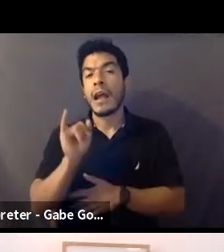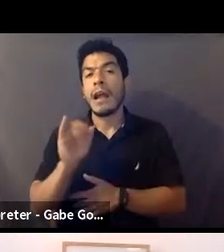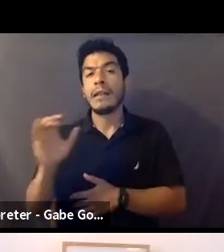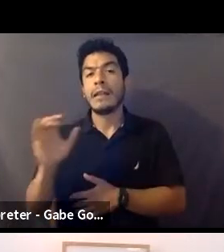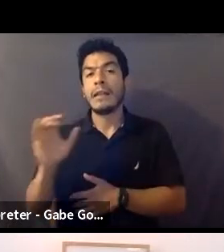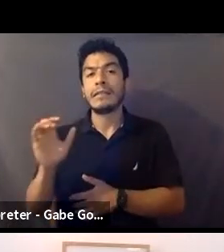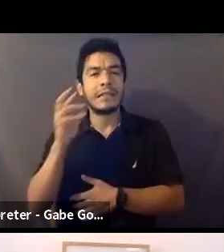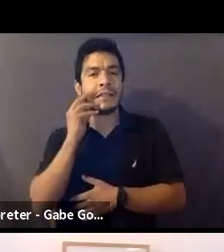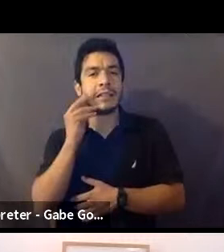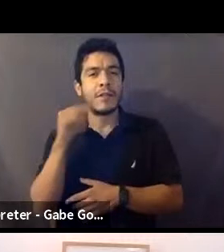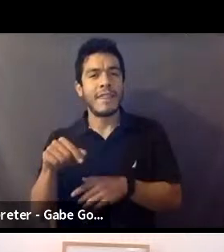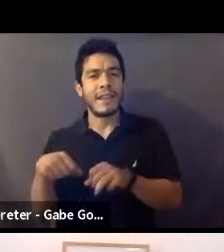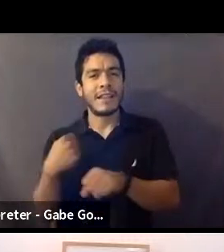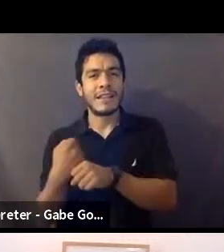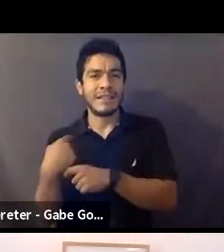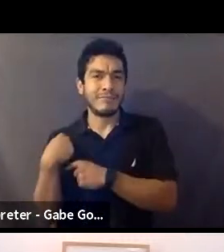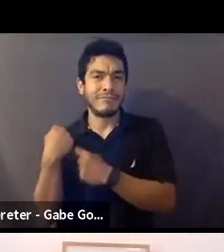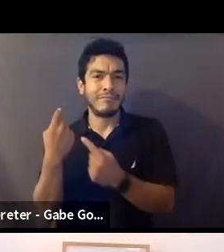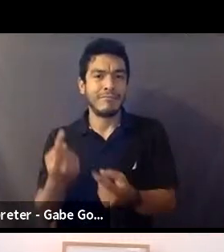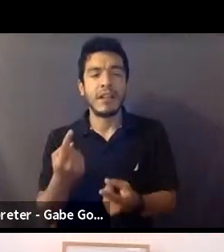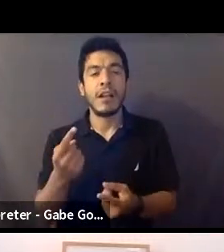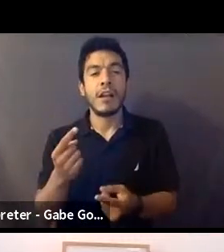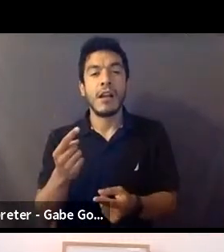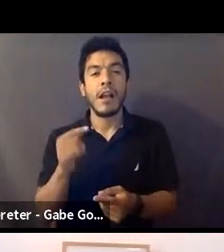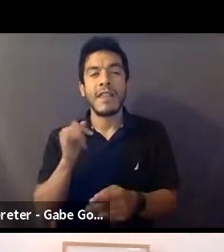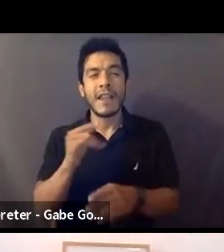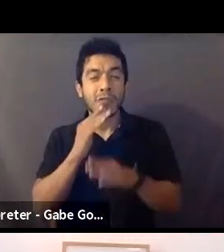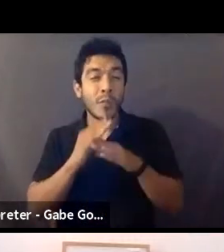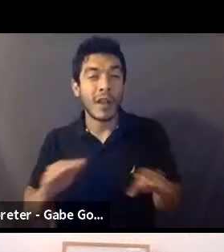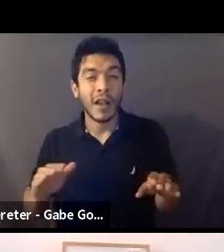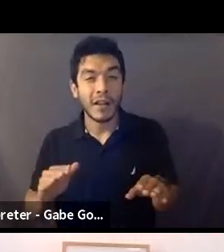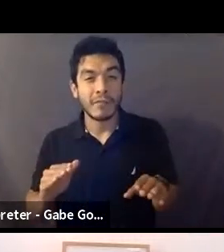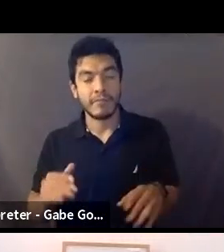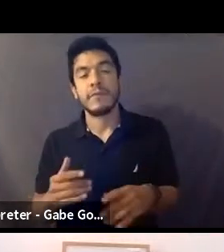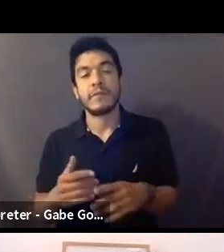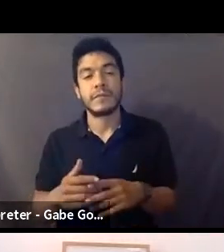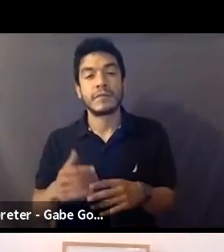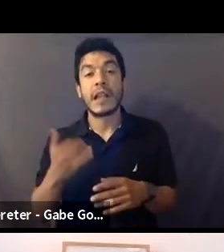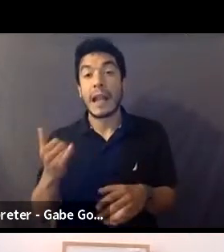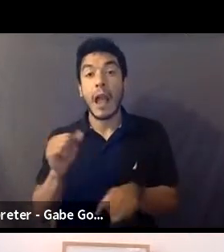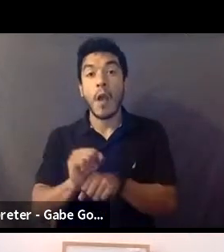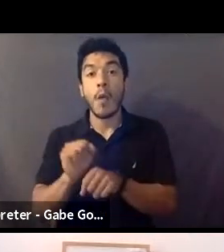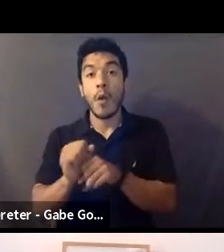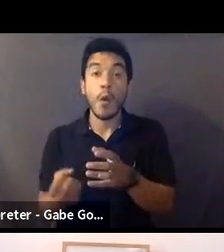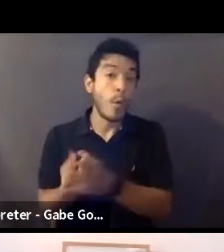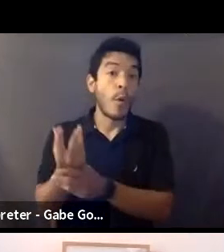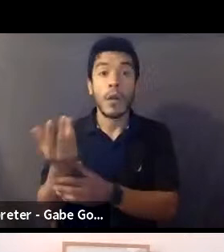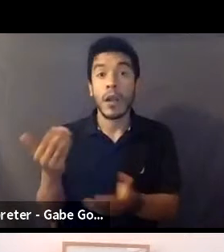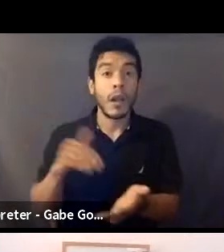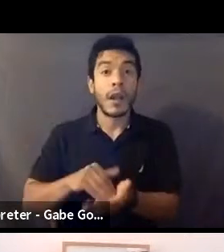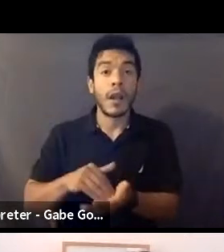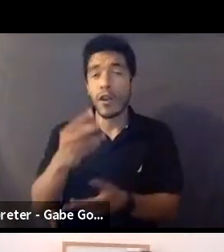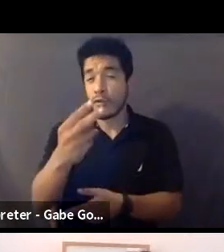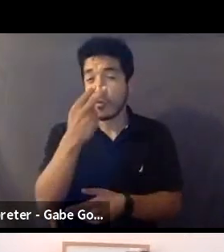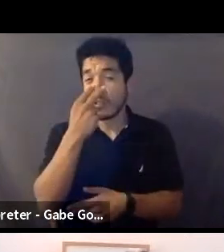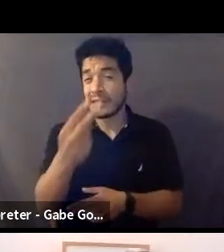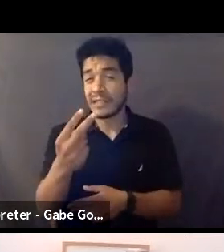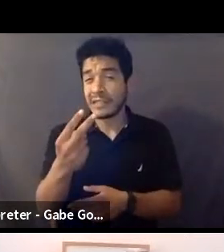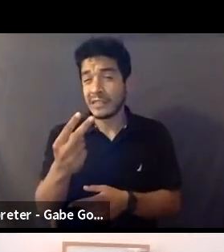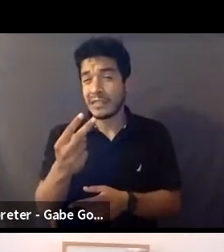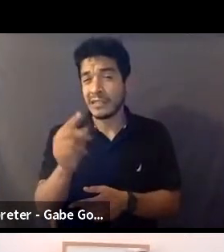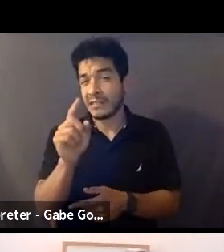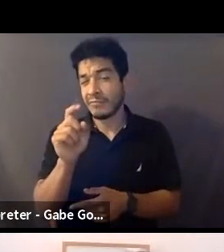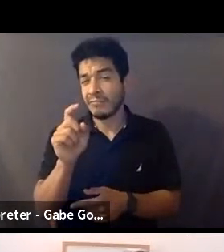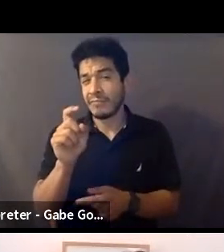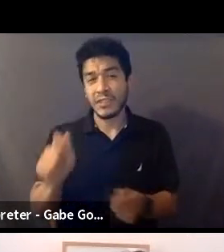little bit, uh, quite in terms of the work front, but we've been doing this work. Now that work is opening up, are you seeing a shift from when, before